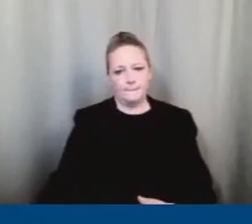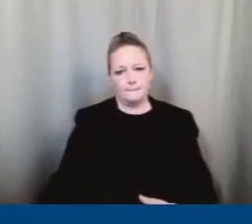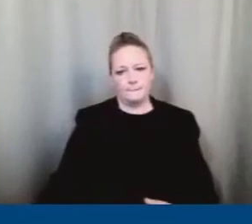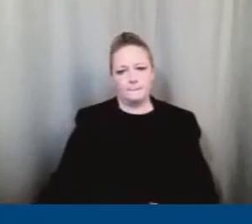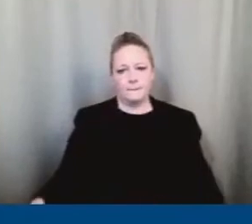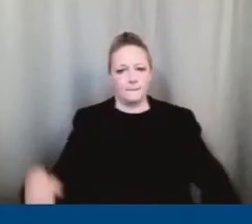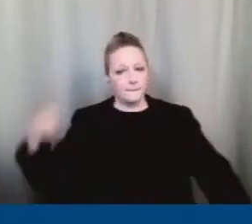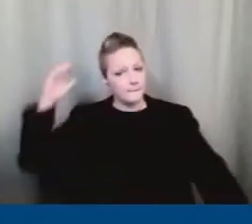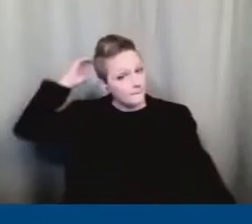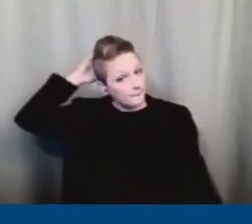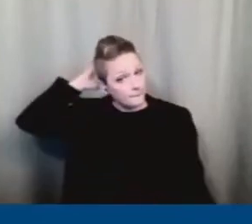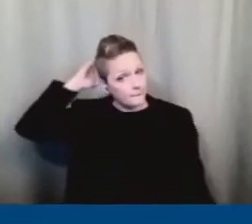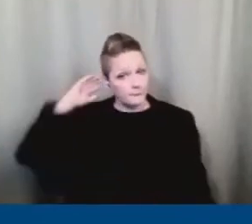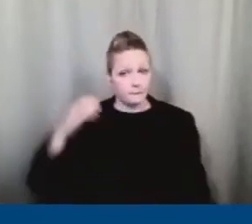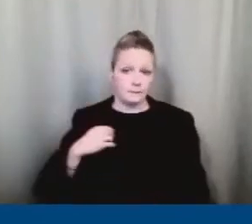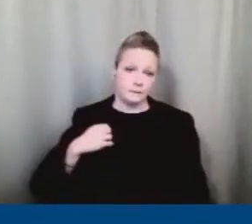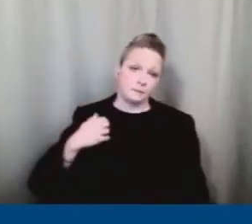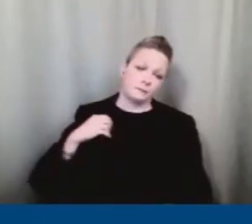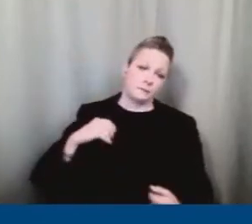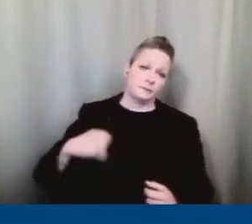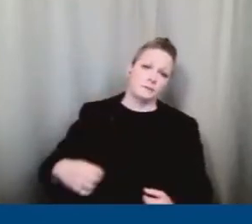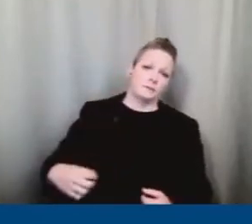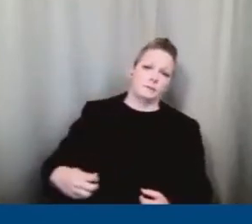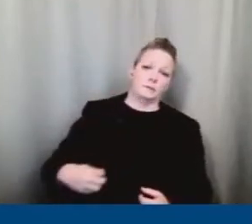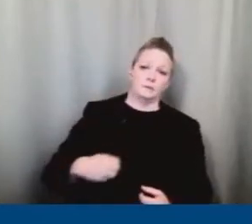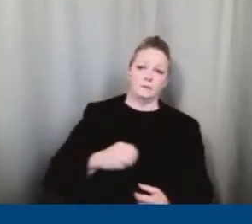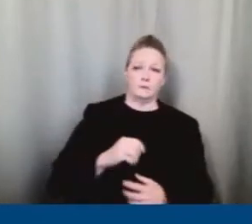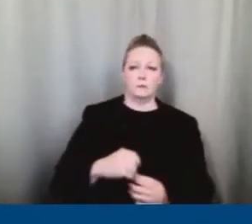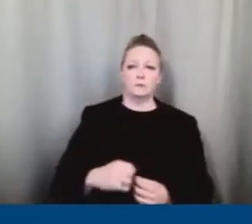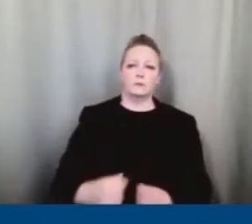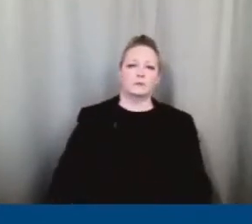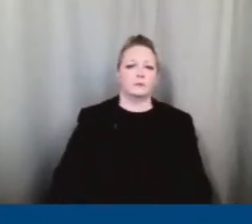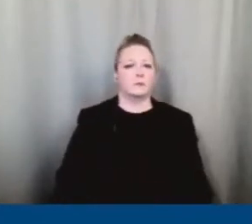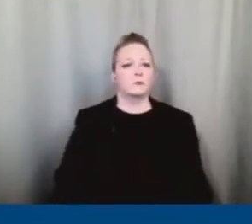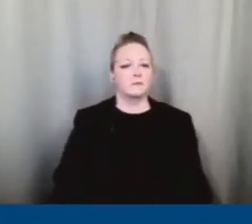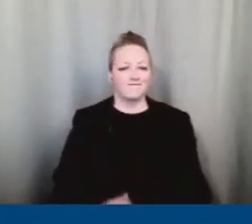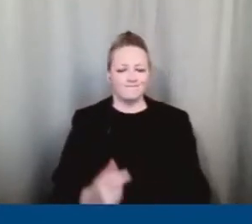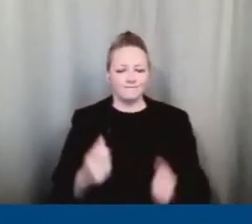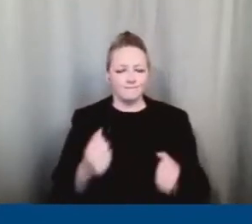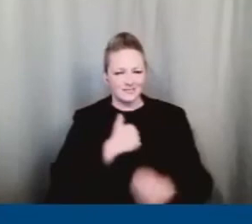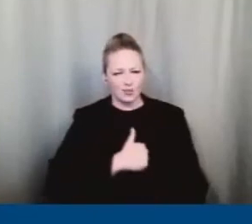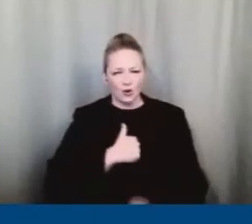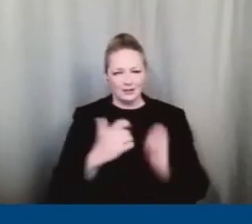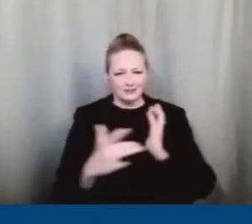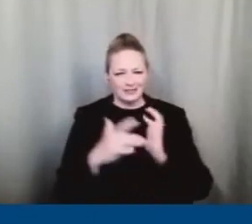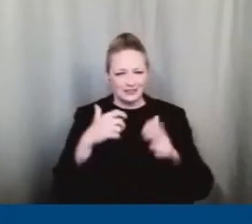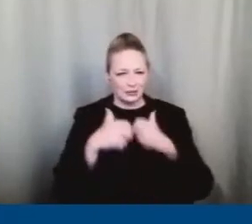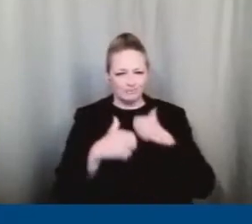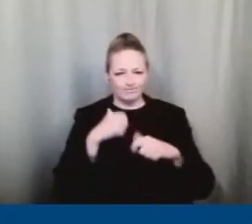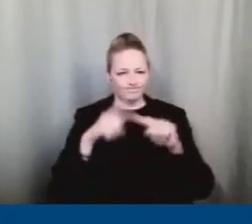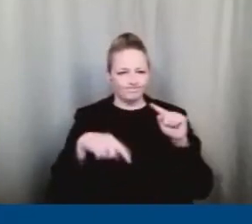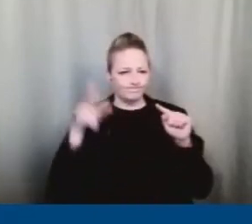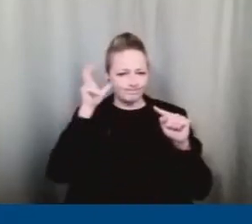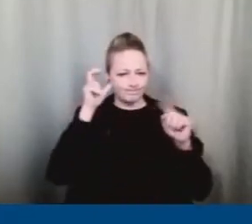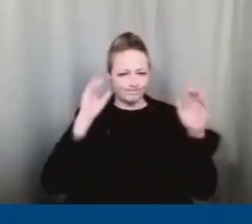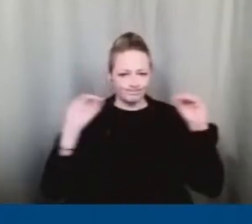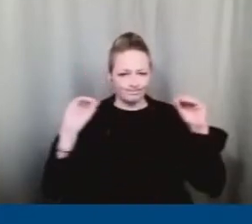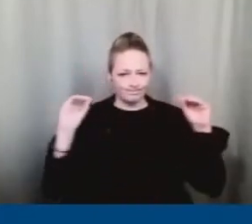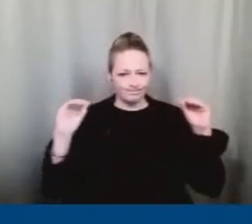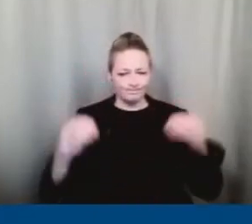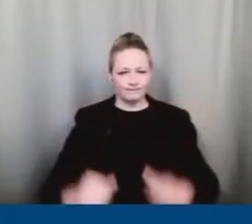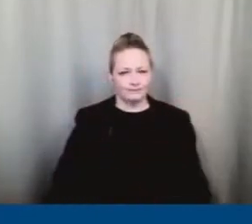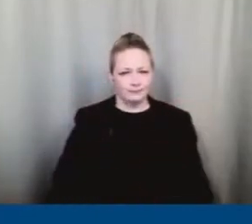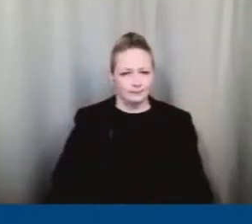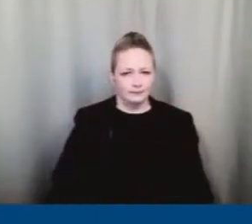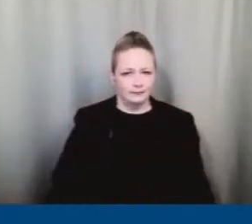Hold in your heart the children for whom you labor. Imagine all of us by your side, millions of us